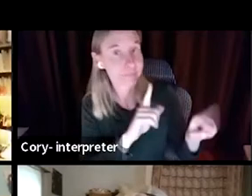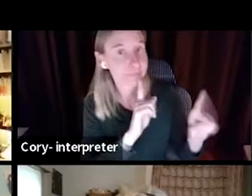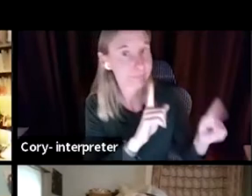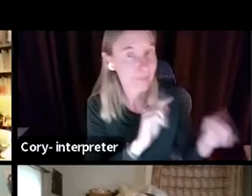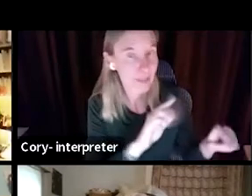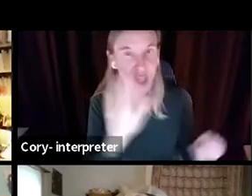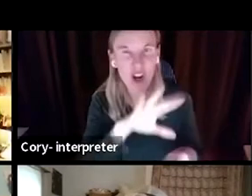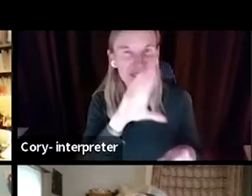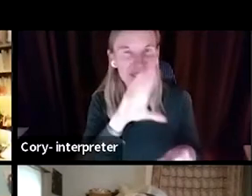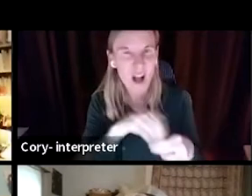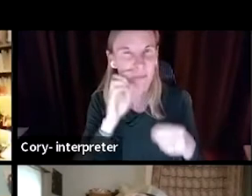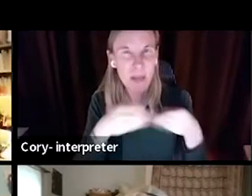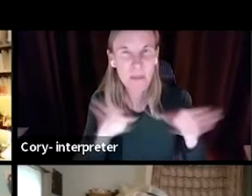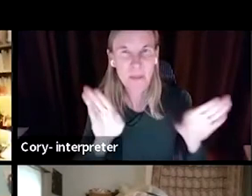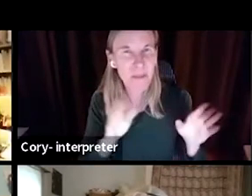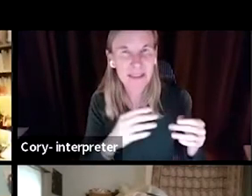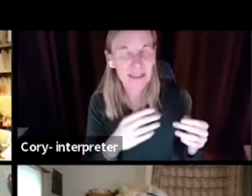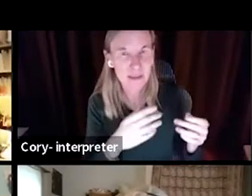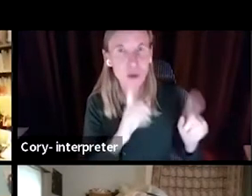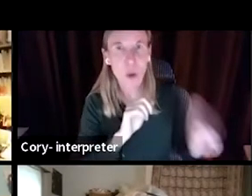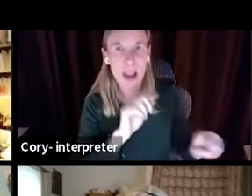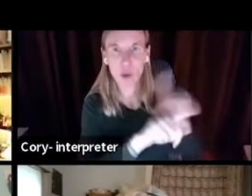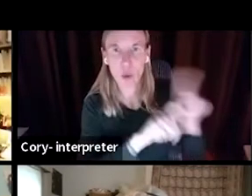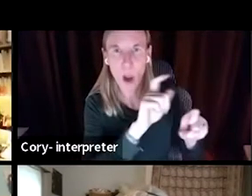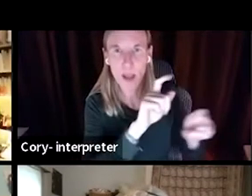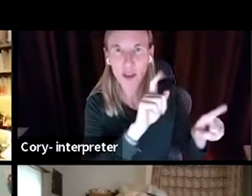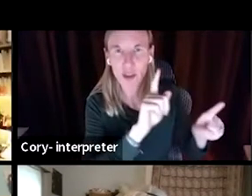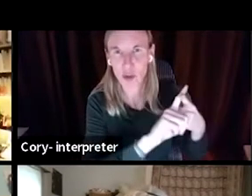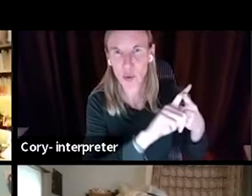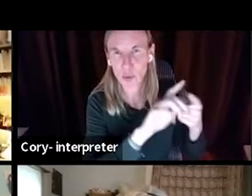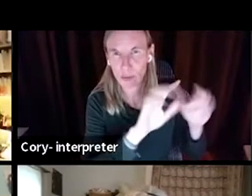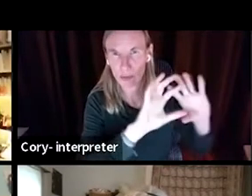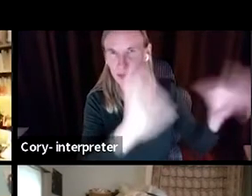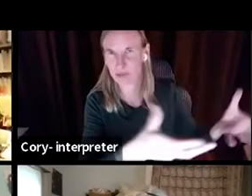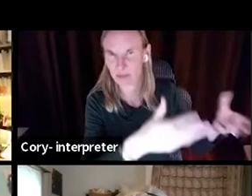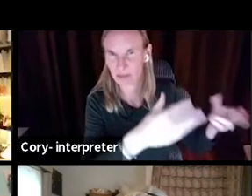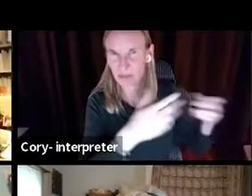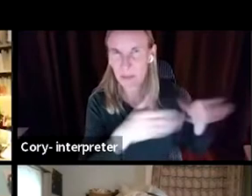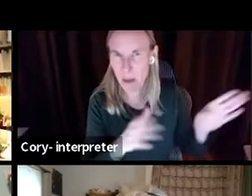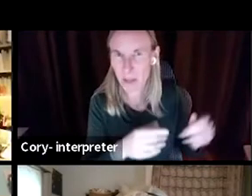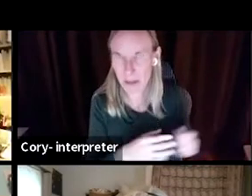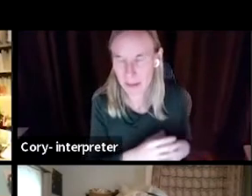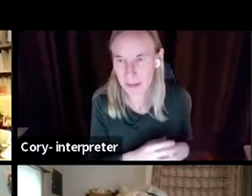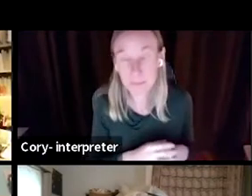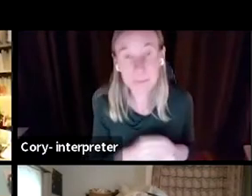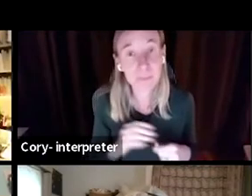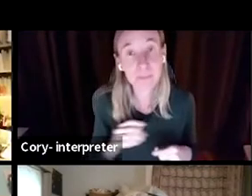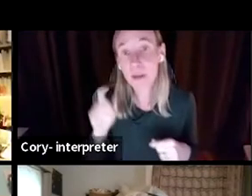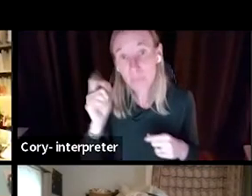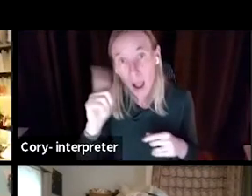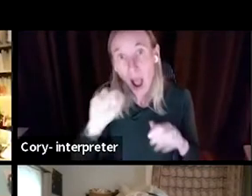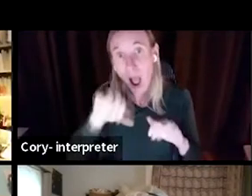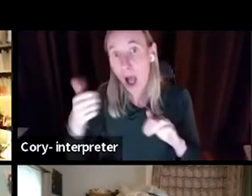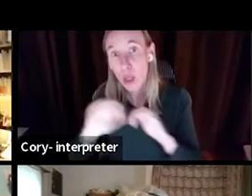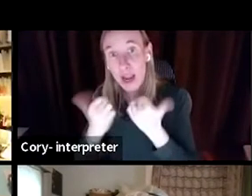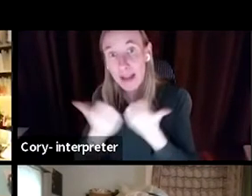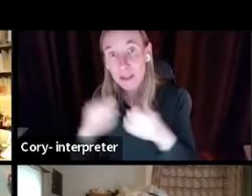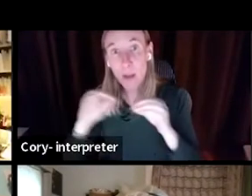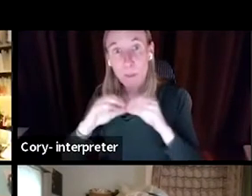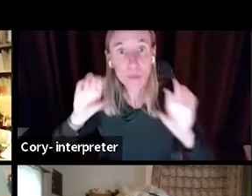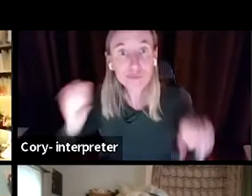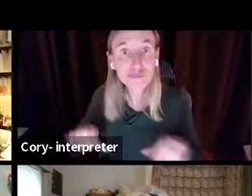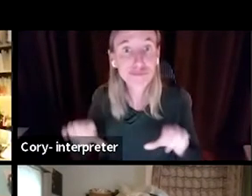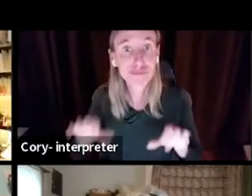inquiries or questions. And other agencies are more proactive in